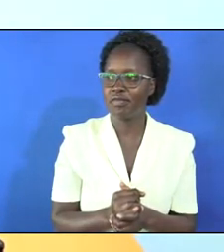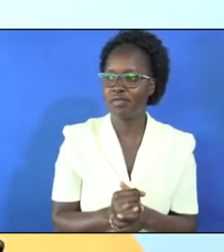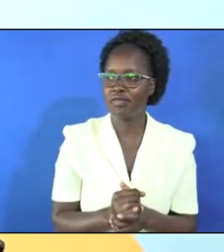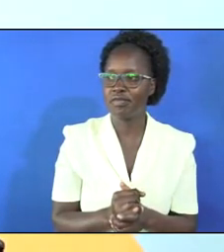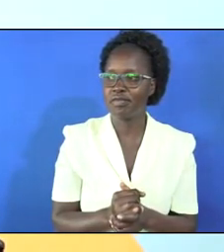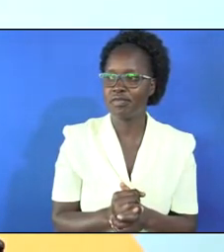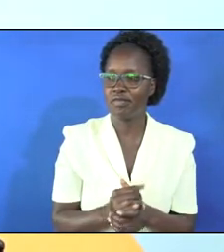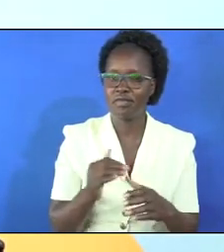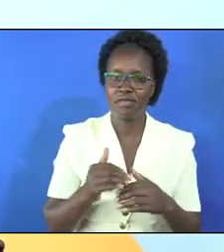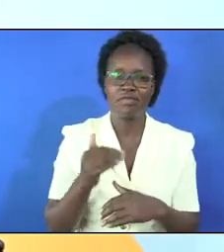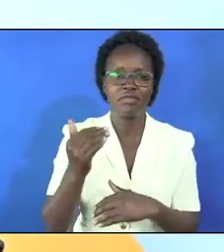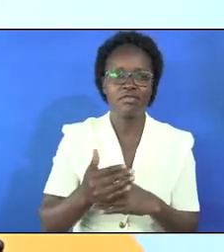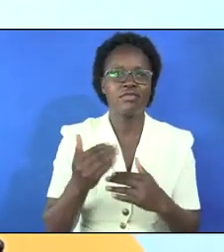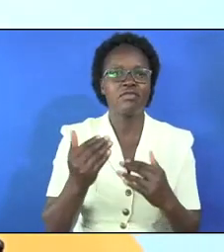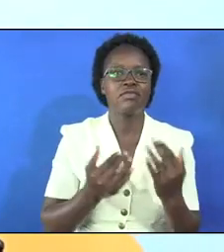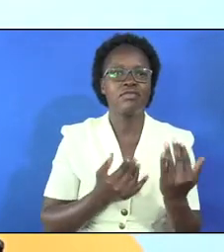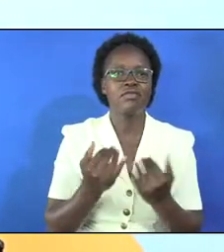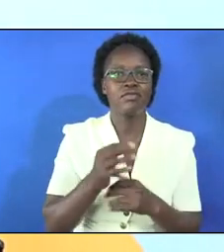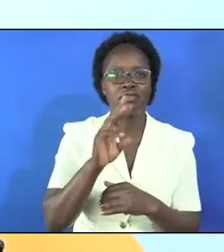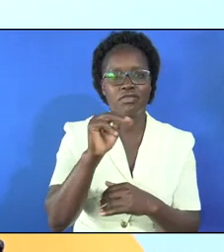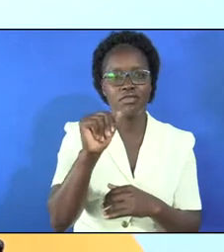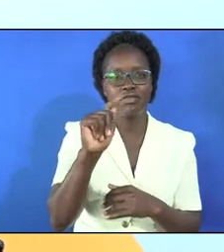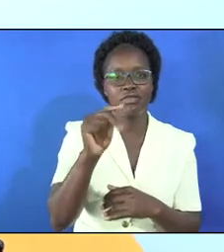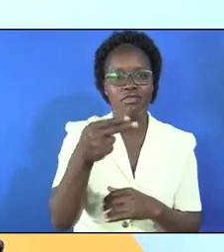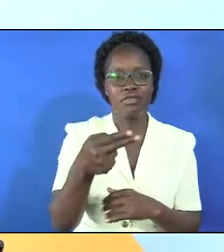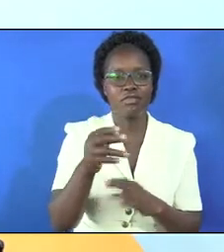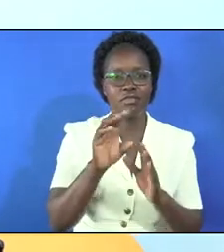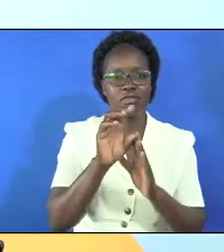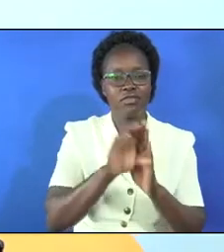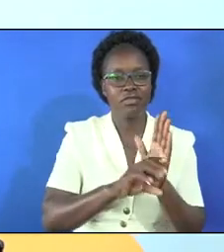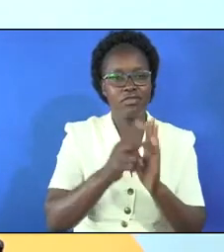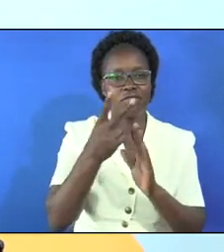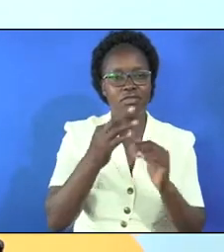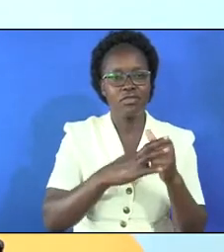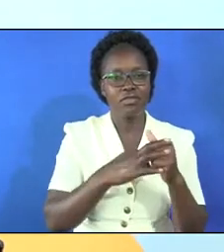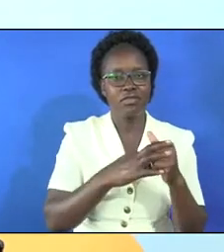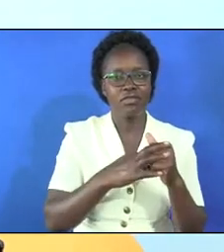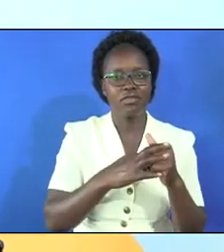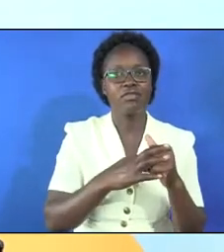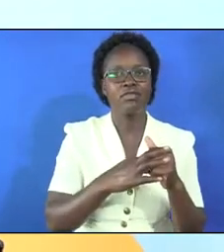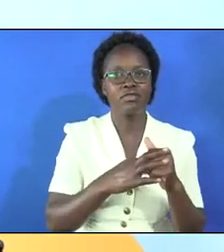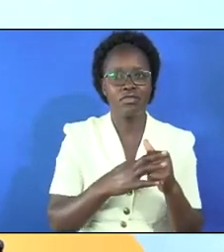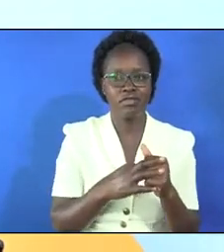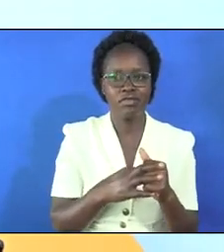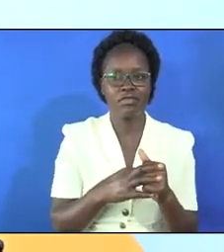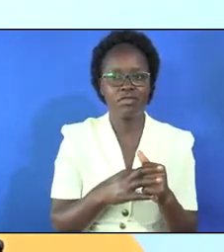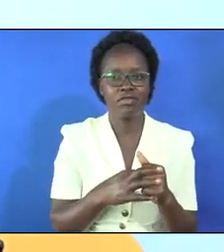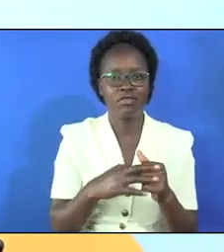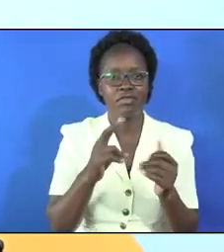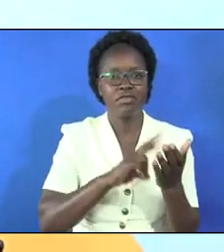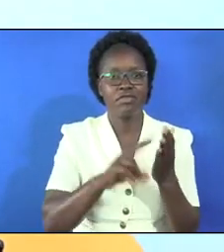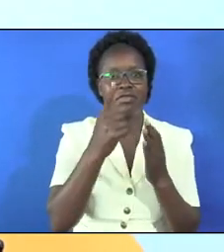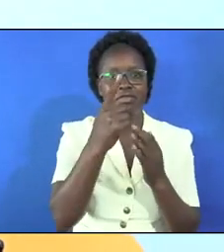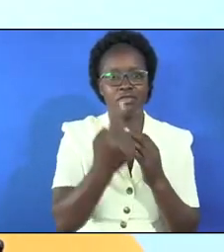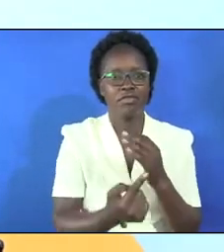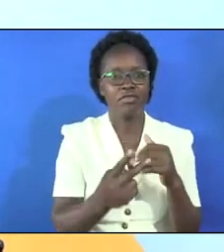now after the Sabbath as the first day of the week began to dawn